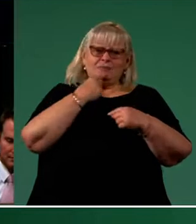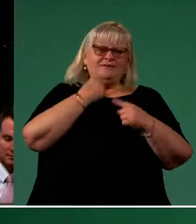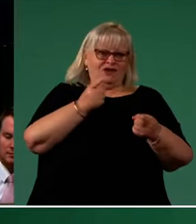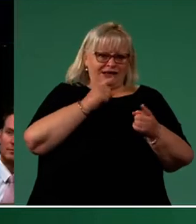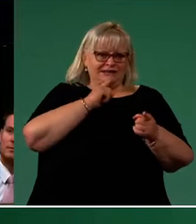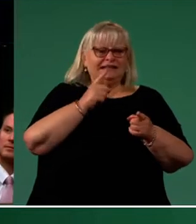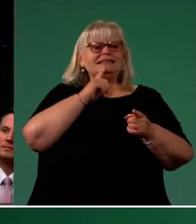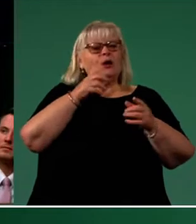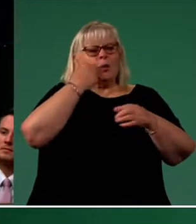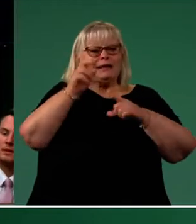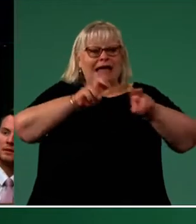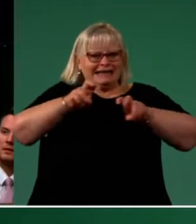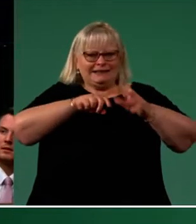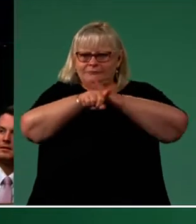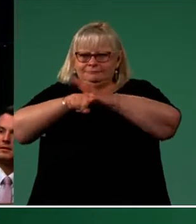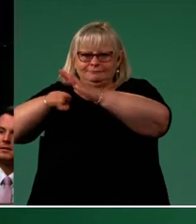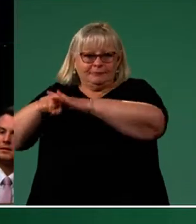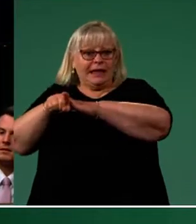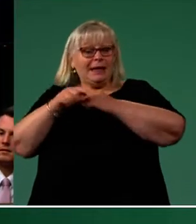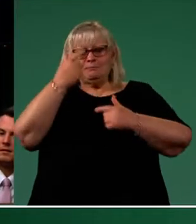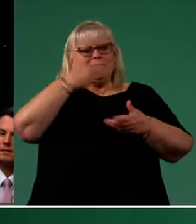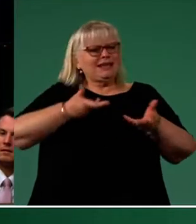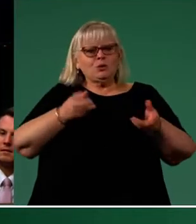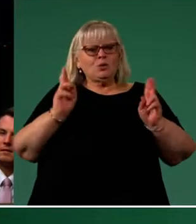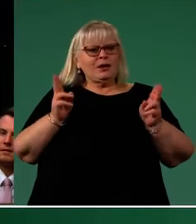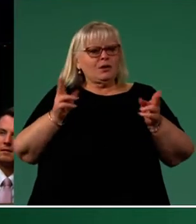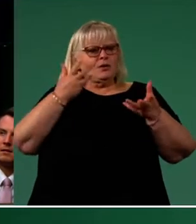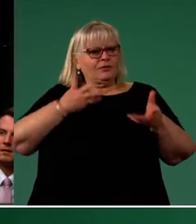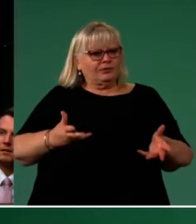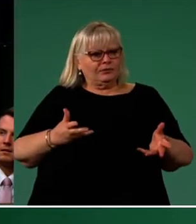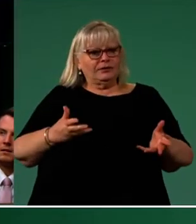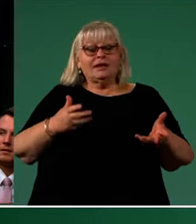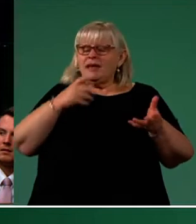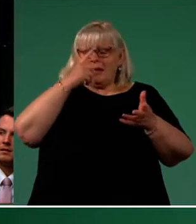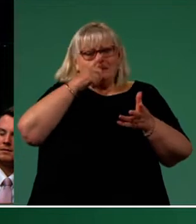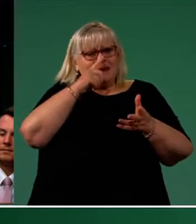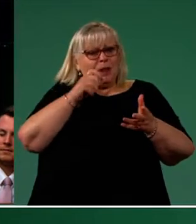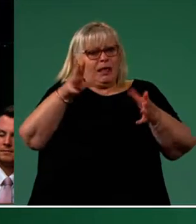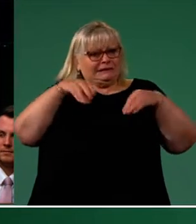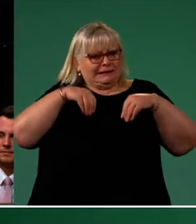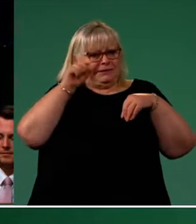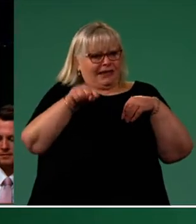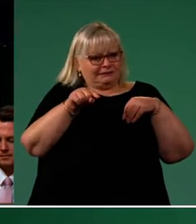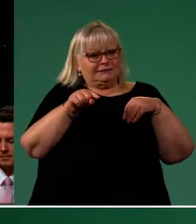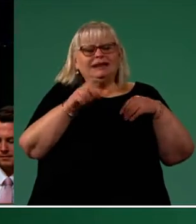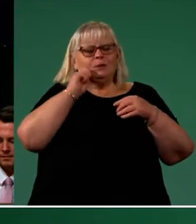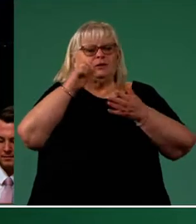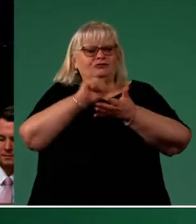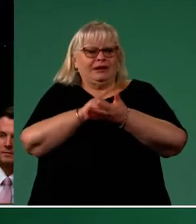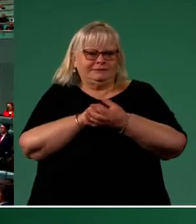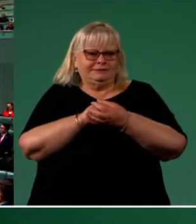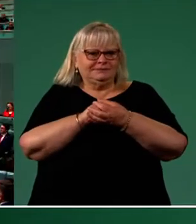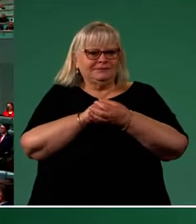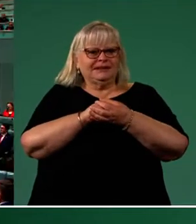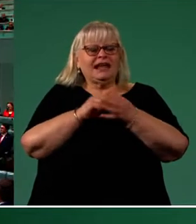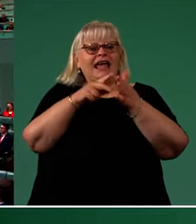Stay active and be yourself. You never know what surprises politics will serve up. How right he was. Thanks also